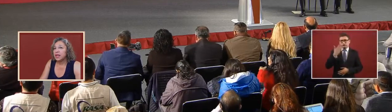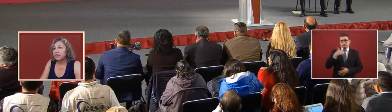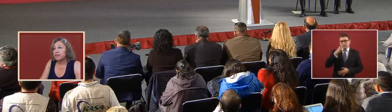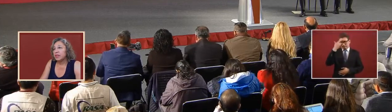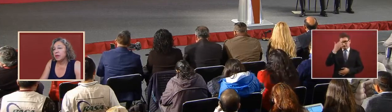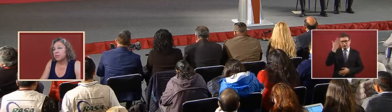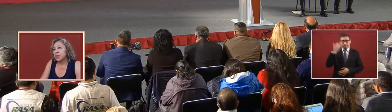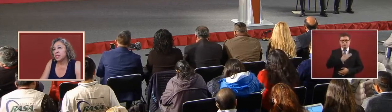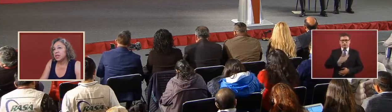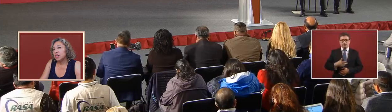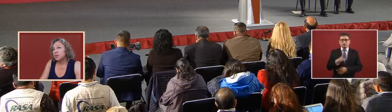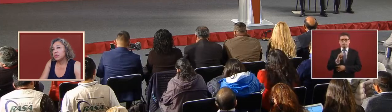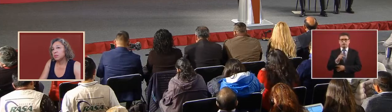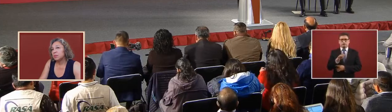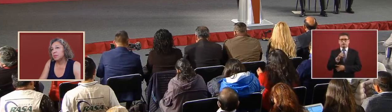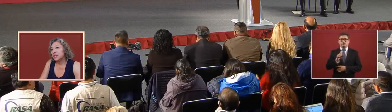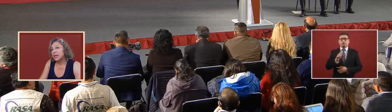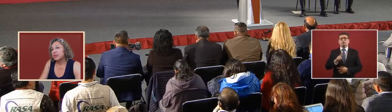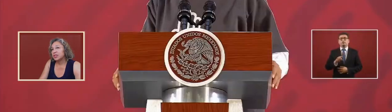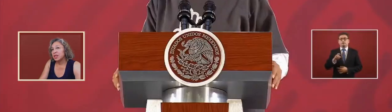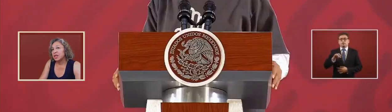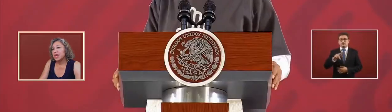speaking of president lopez